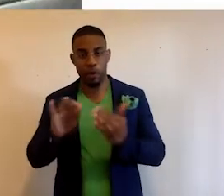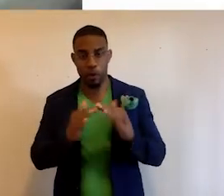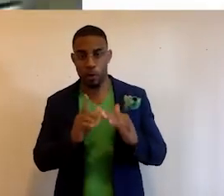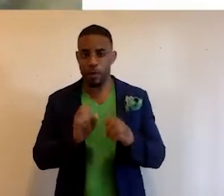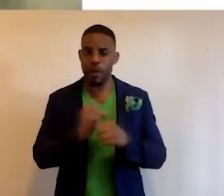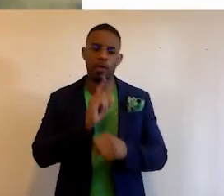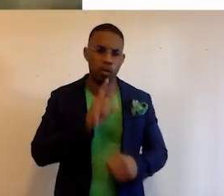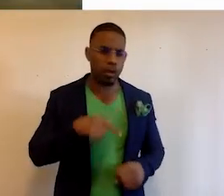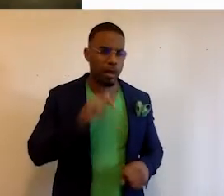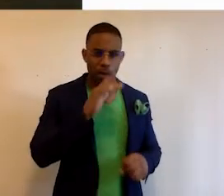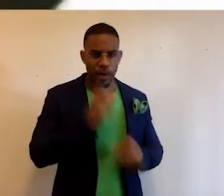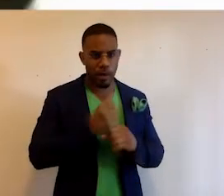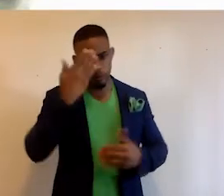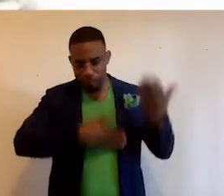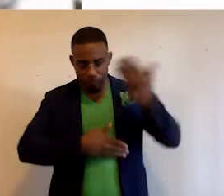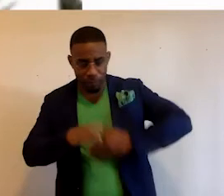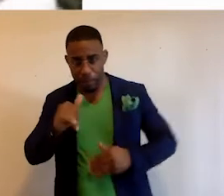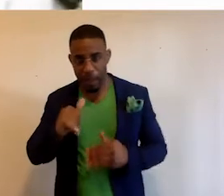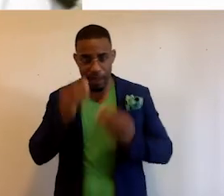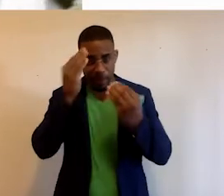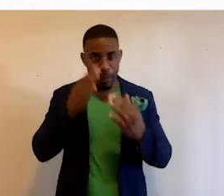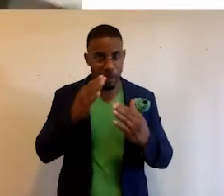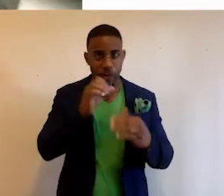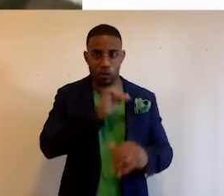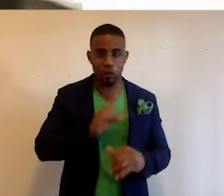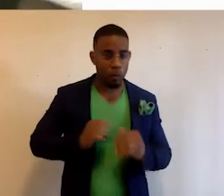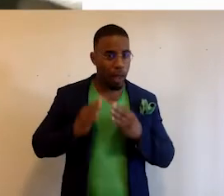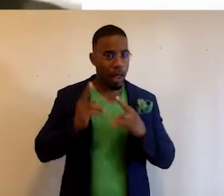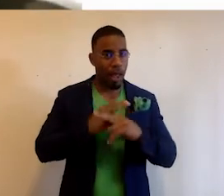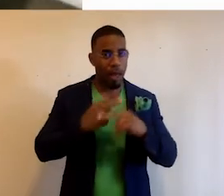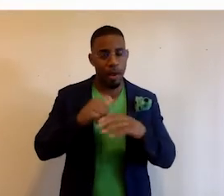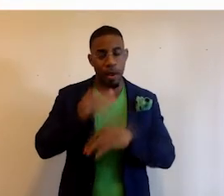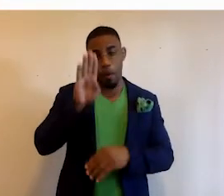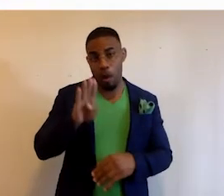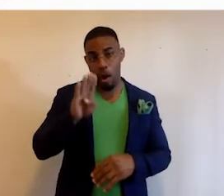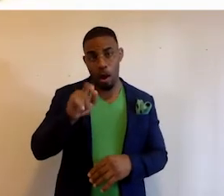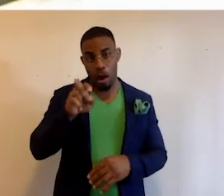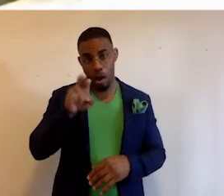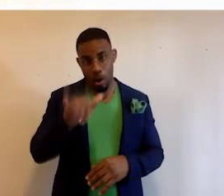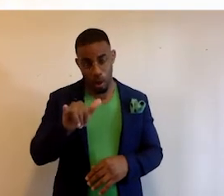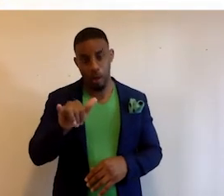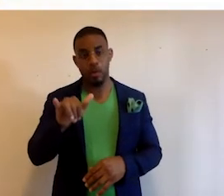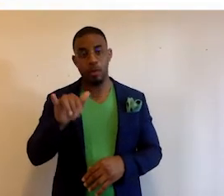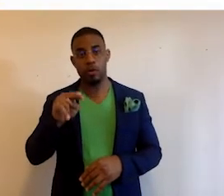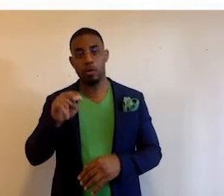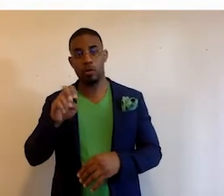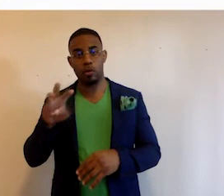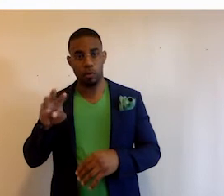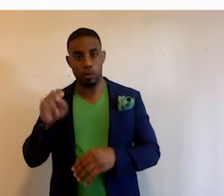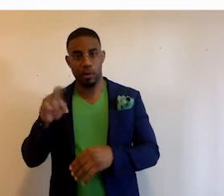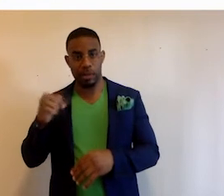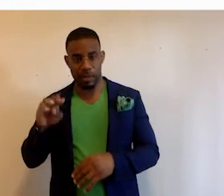to make sure they don't get bypassed by the information superhighway. In Boston, Audrey Laganis, New England Cable News.